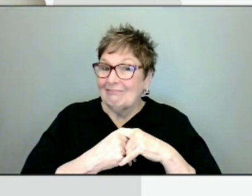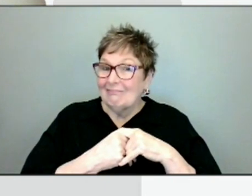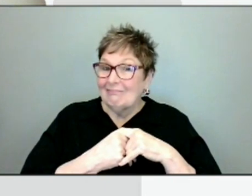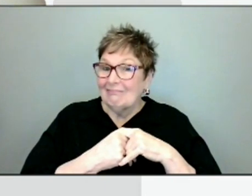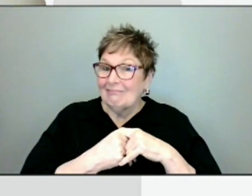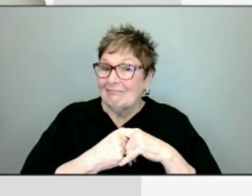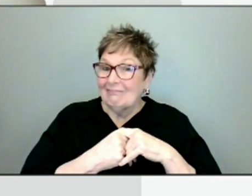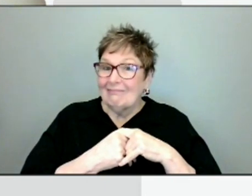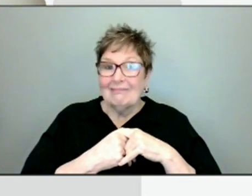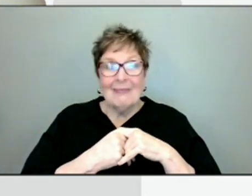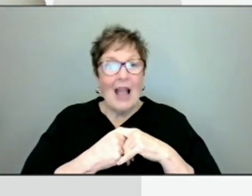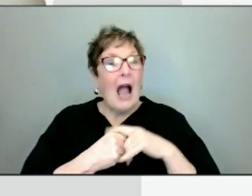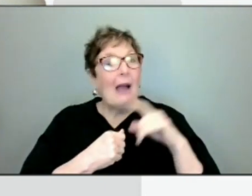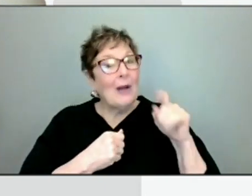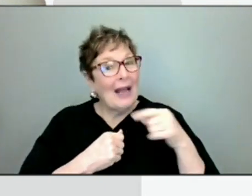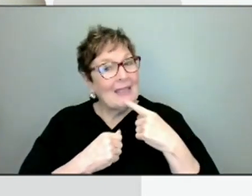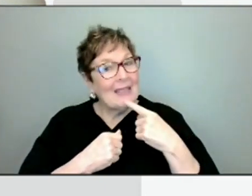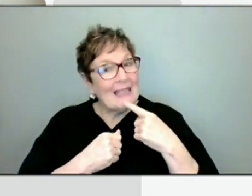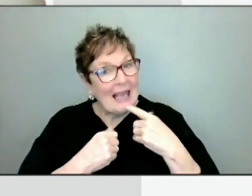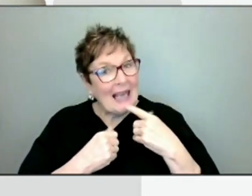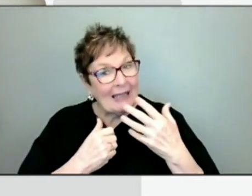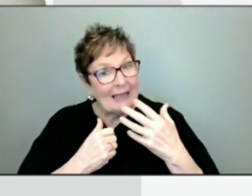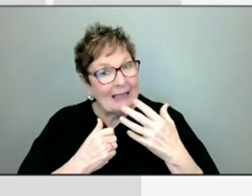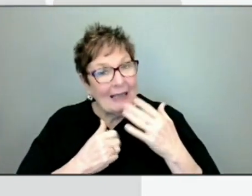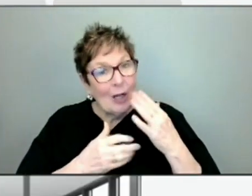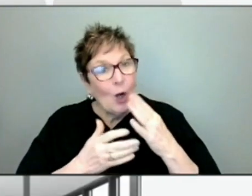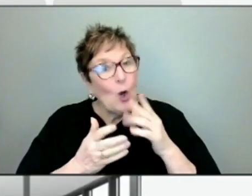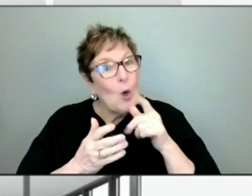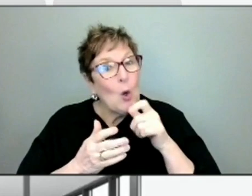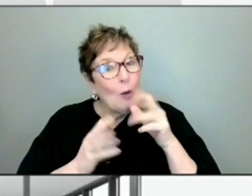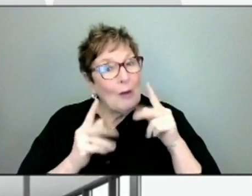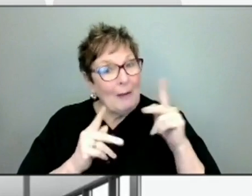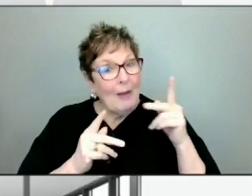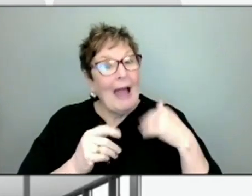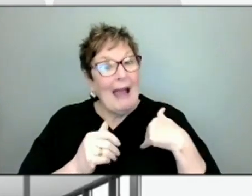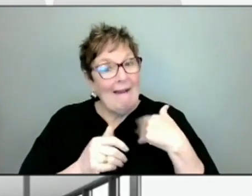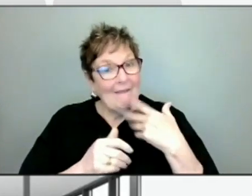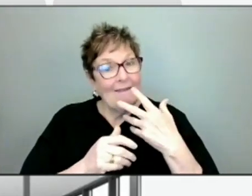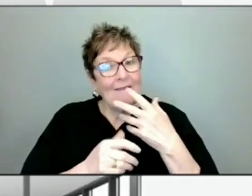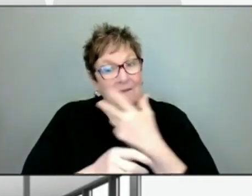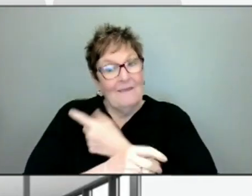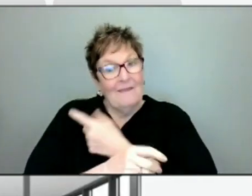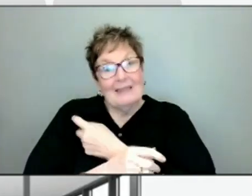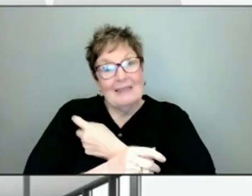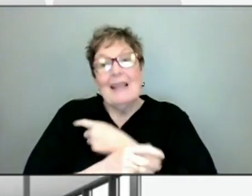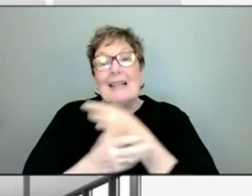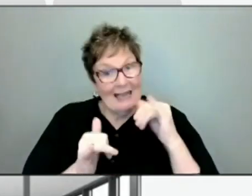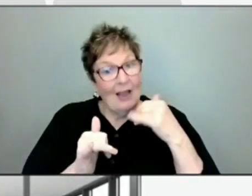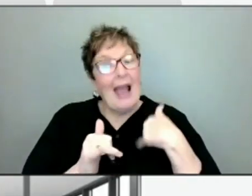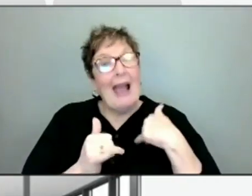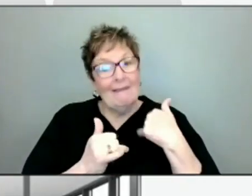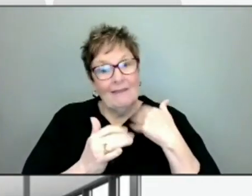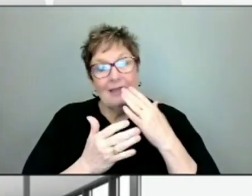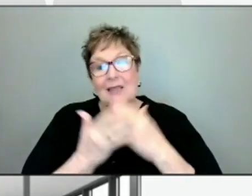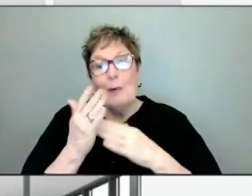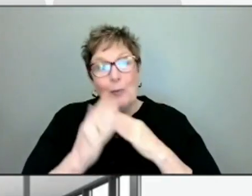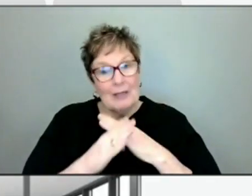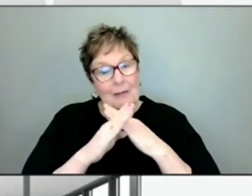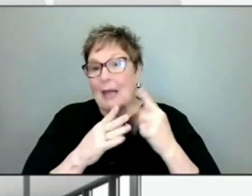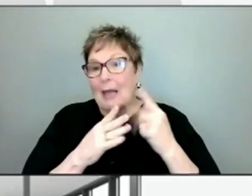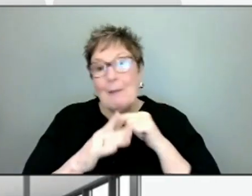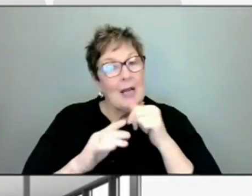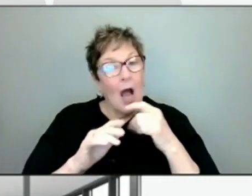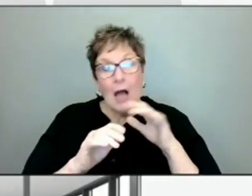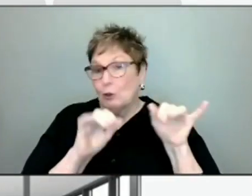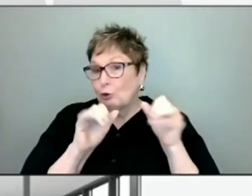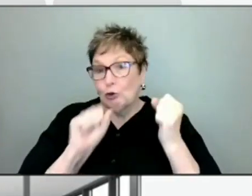I'd have to say, you know, the people who are vaccinated still have antibodies, they still have protection. It may not be as strong as